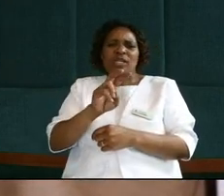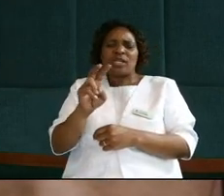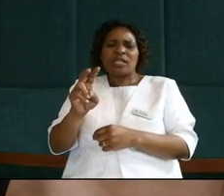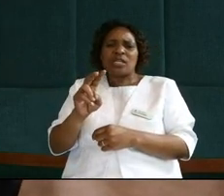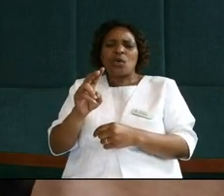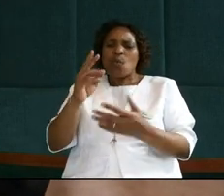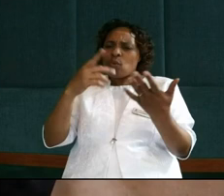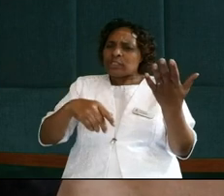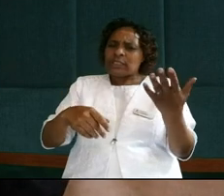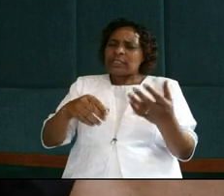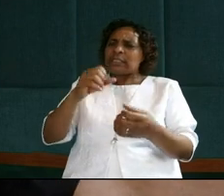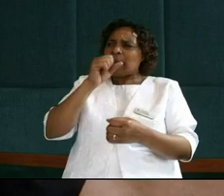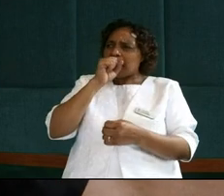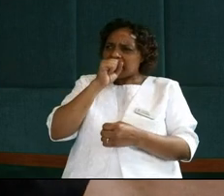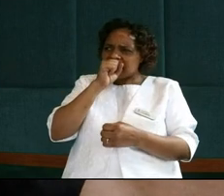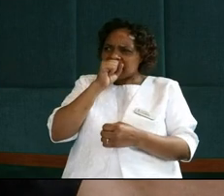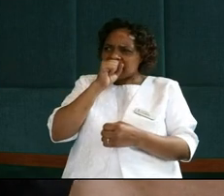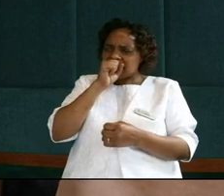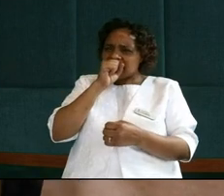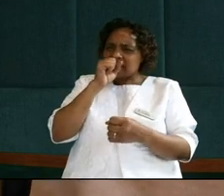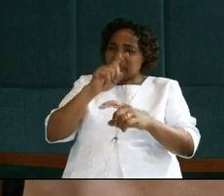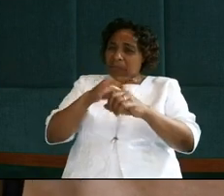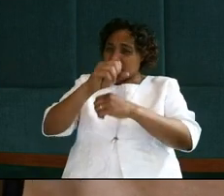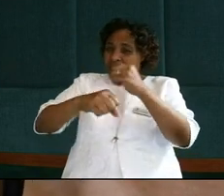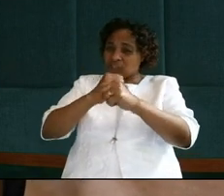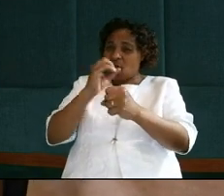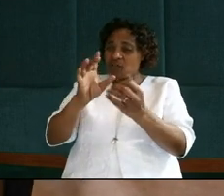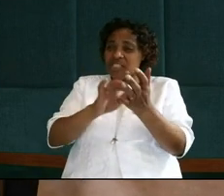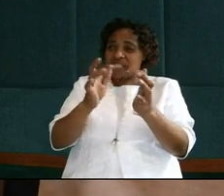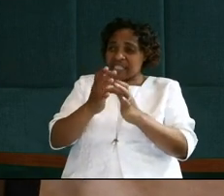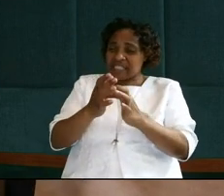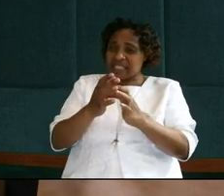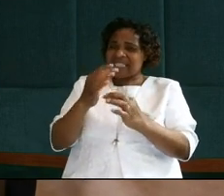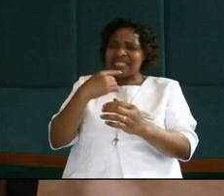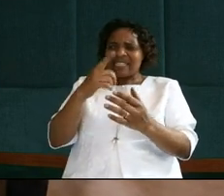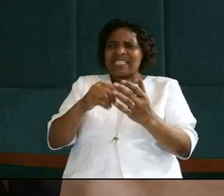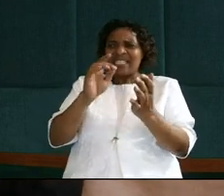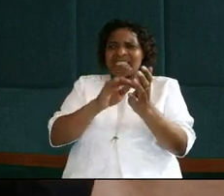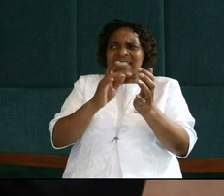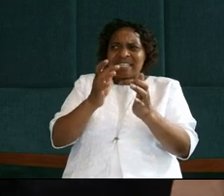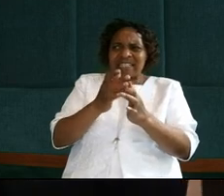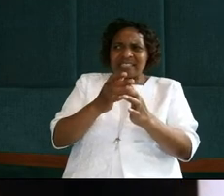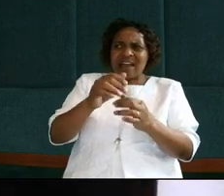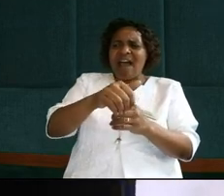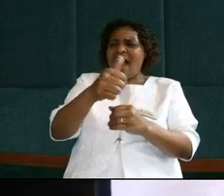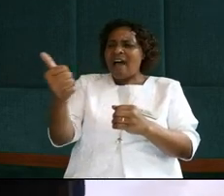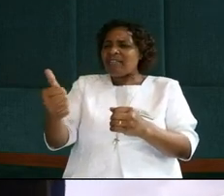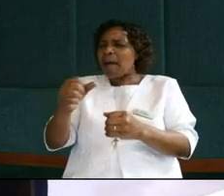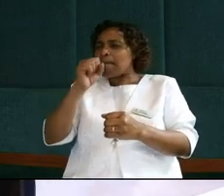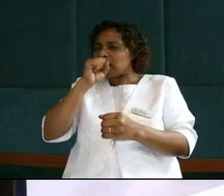Passover within the three and a half years of Jesus, then we can conclude Jesus, at least in other two